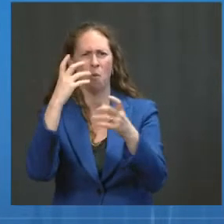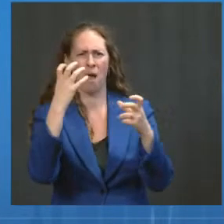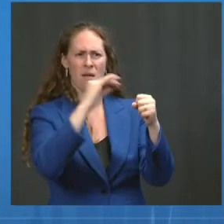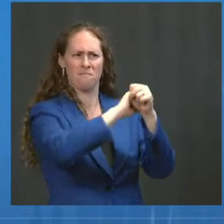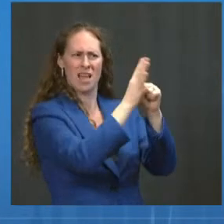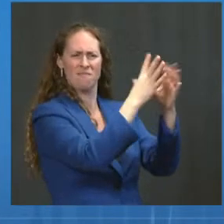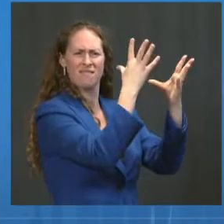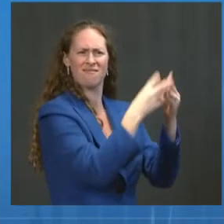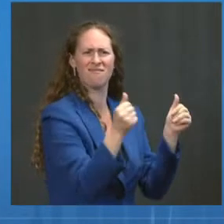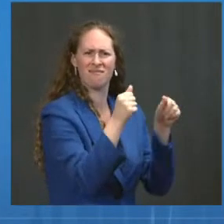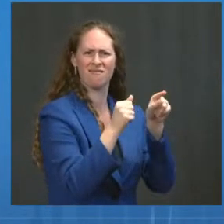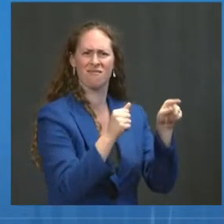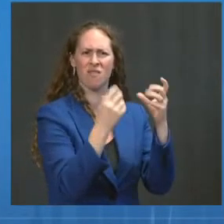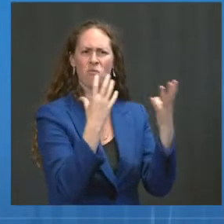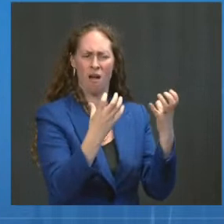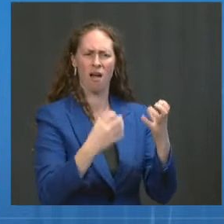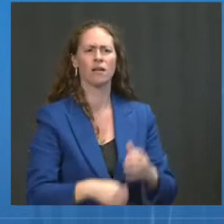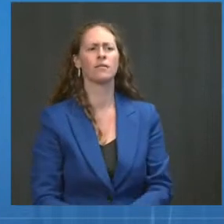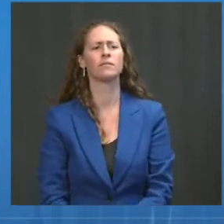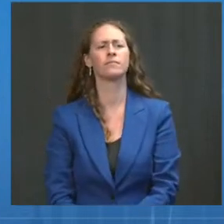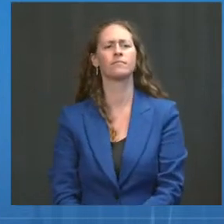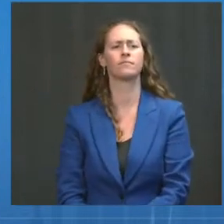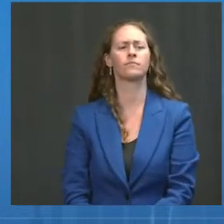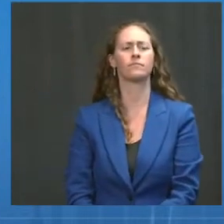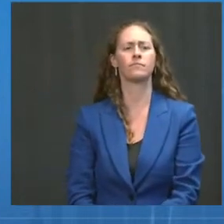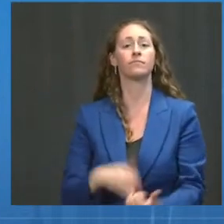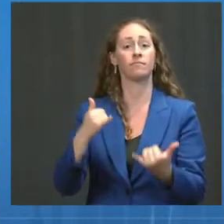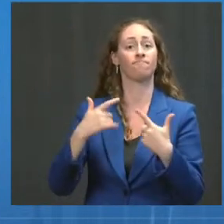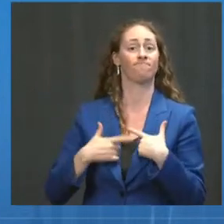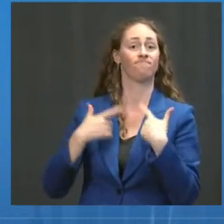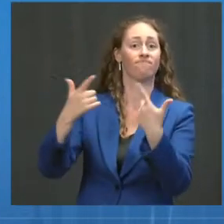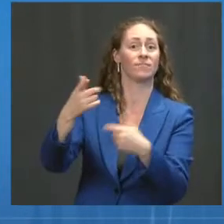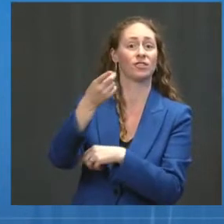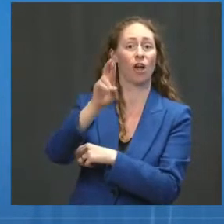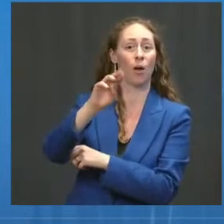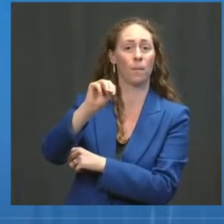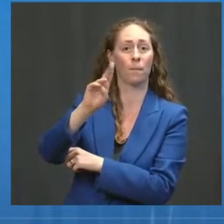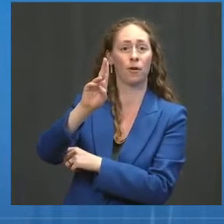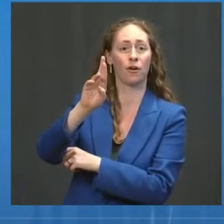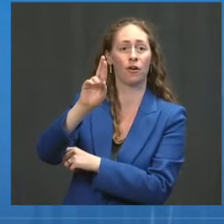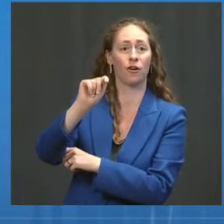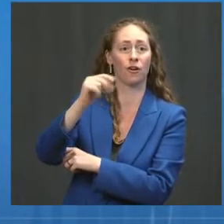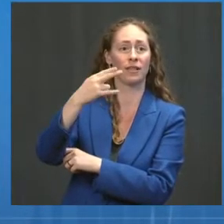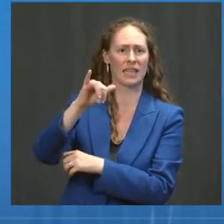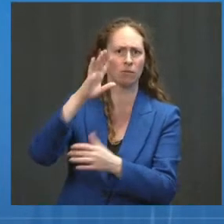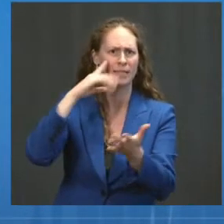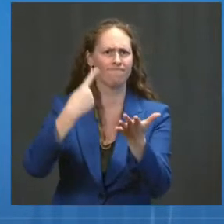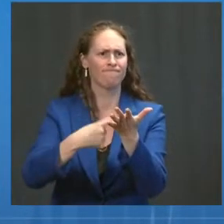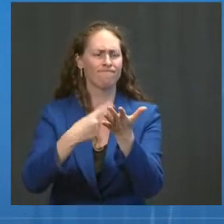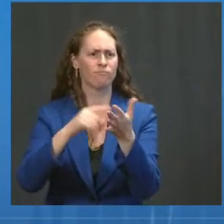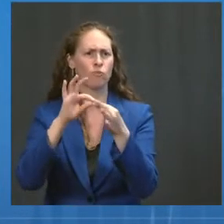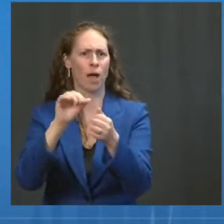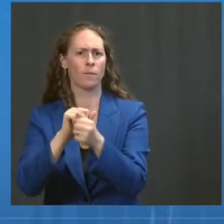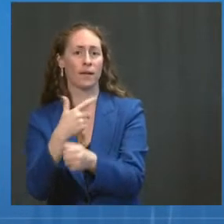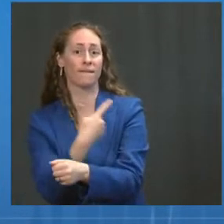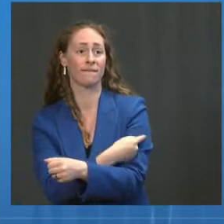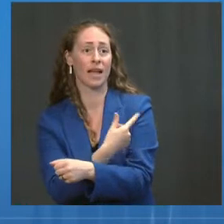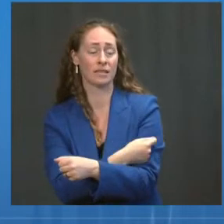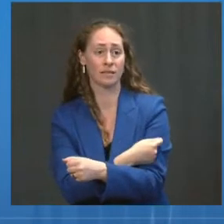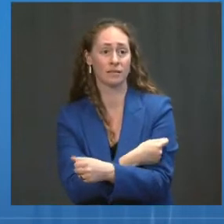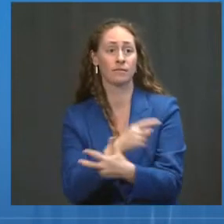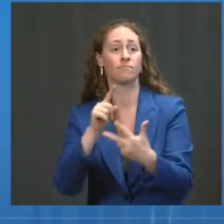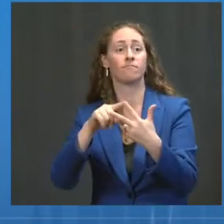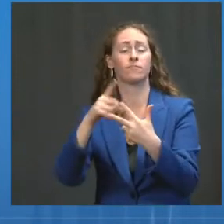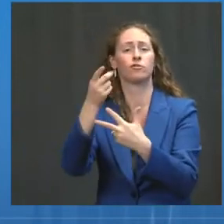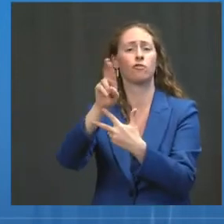me turn it to Dr. Murphy to discuss our booster plans, and then Drs. Walensky and Fauci to discuss the science behind the plan.